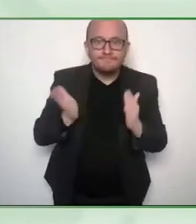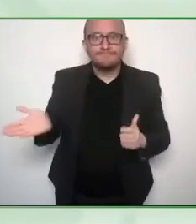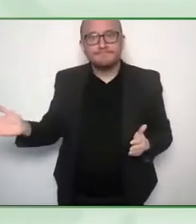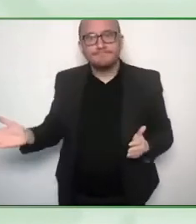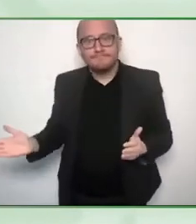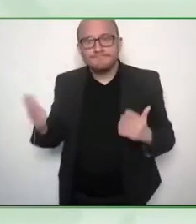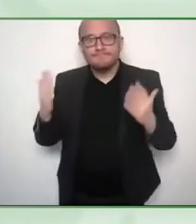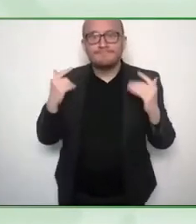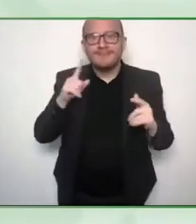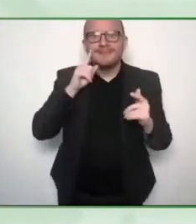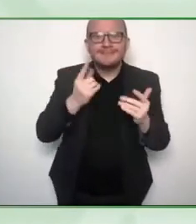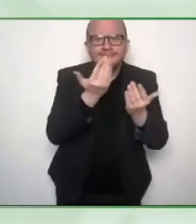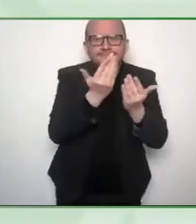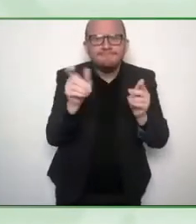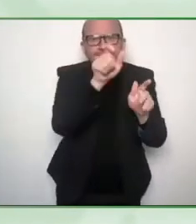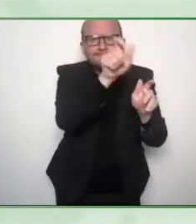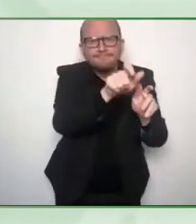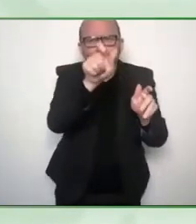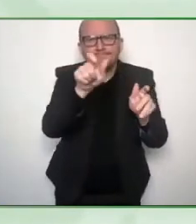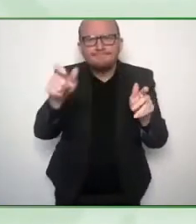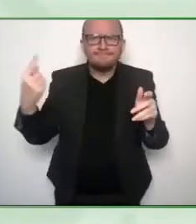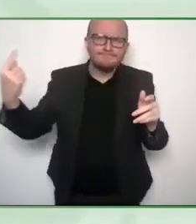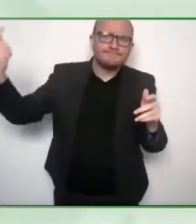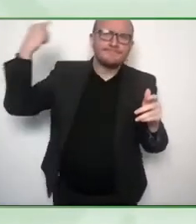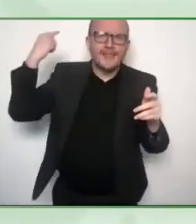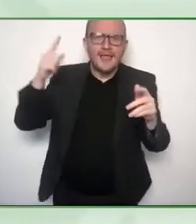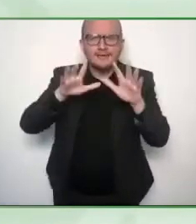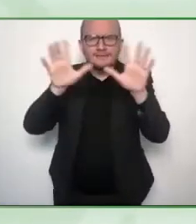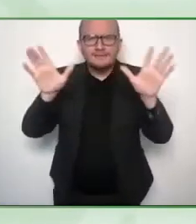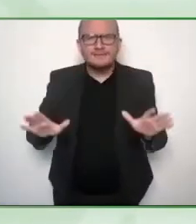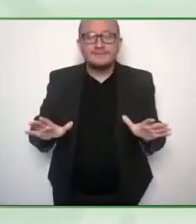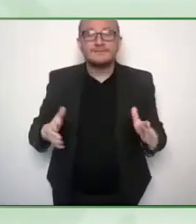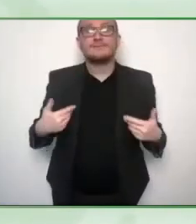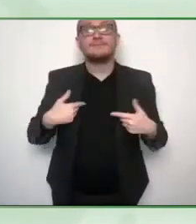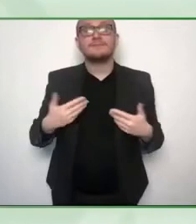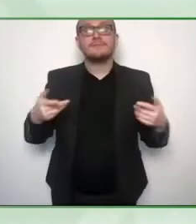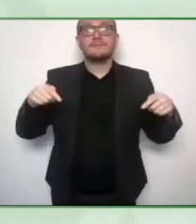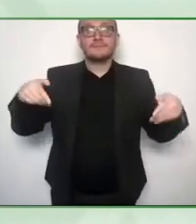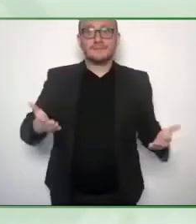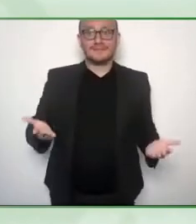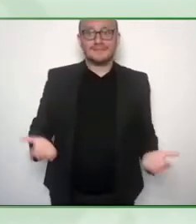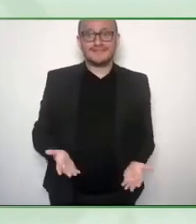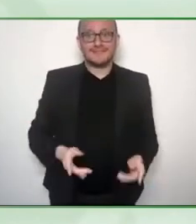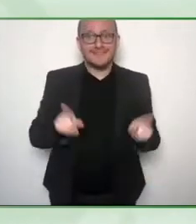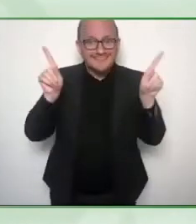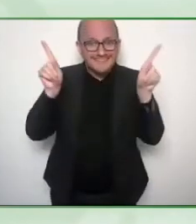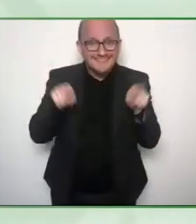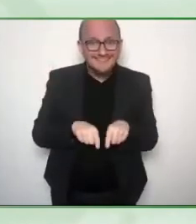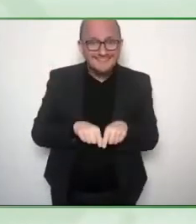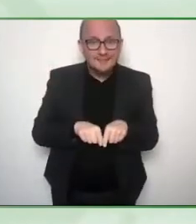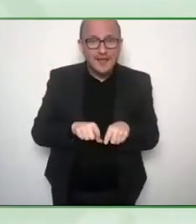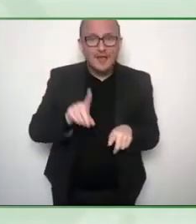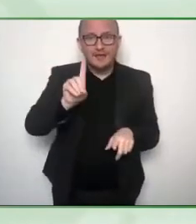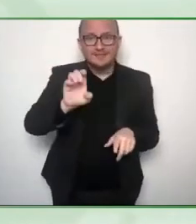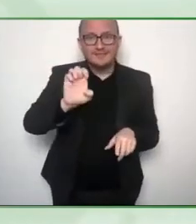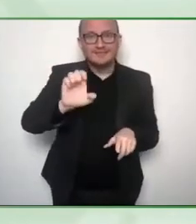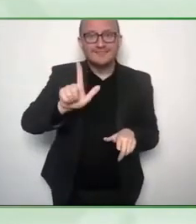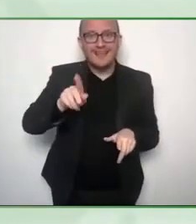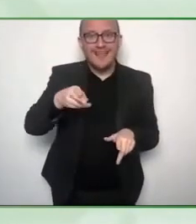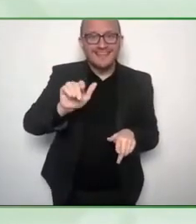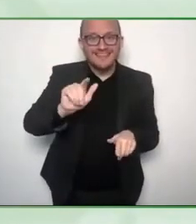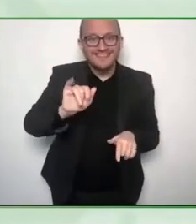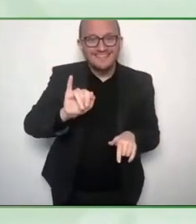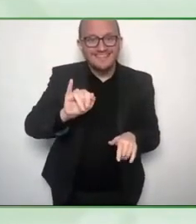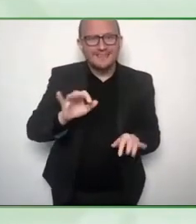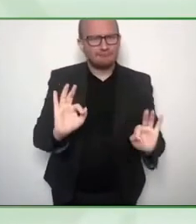And I'm joining you from Delhi in India. And I'm so excited to be here today. Well,